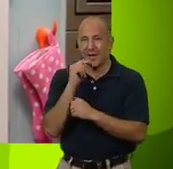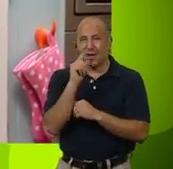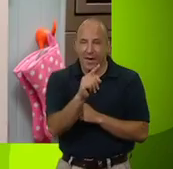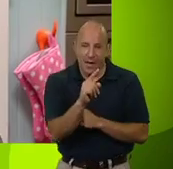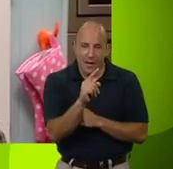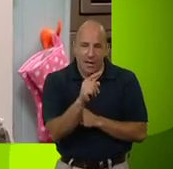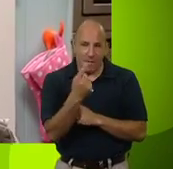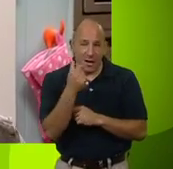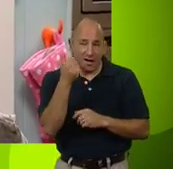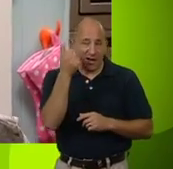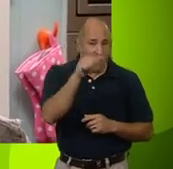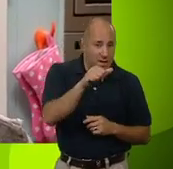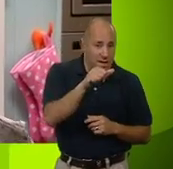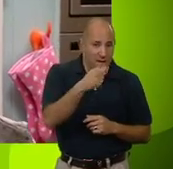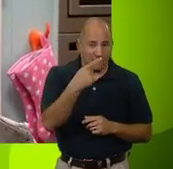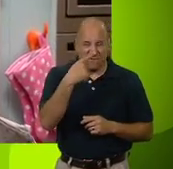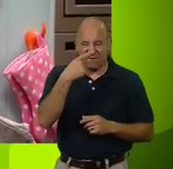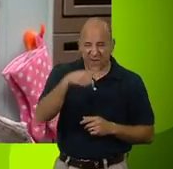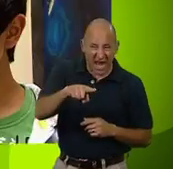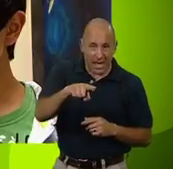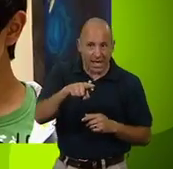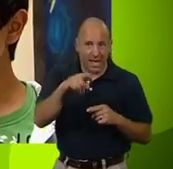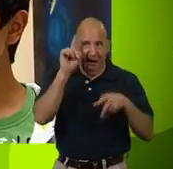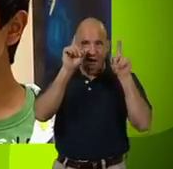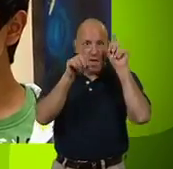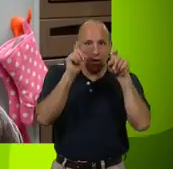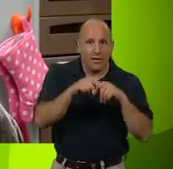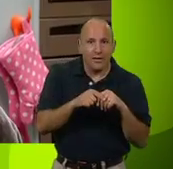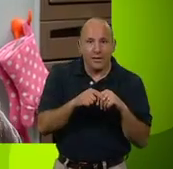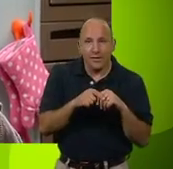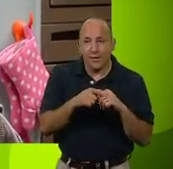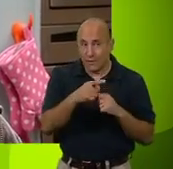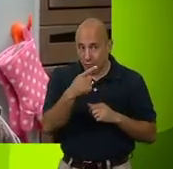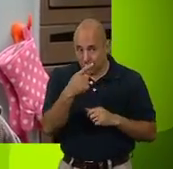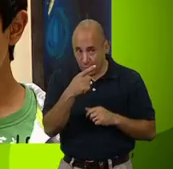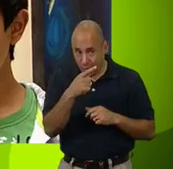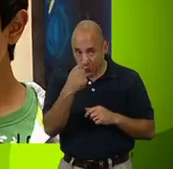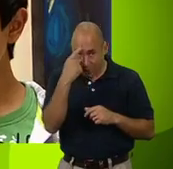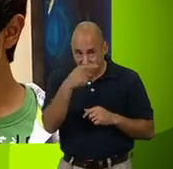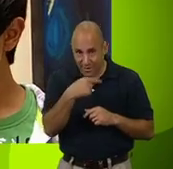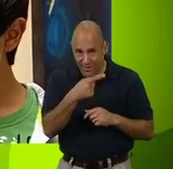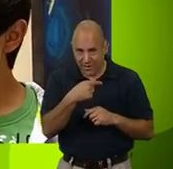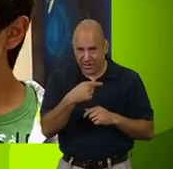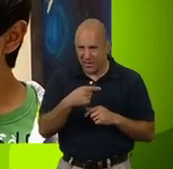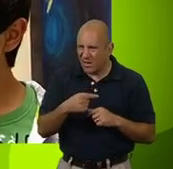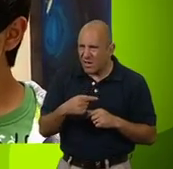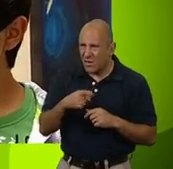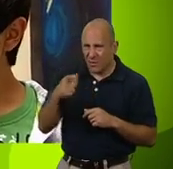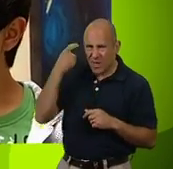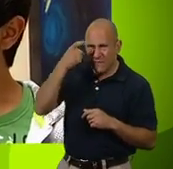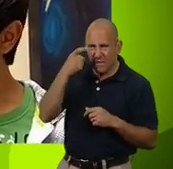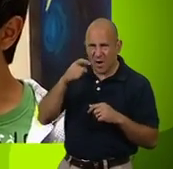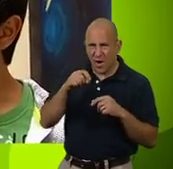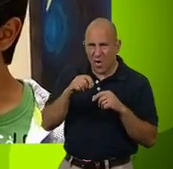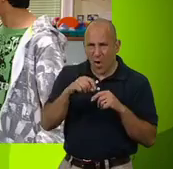Unless somebody smart can fake an encounter. Are you thinking what I'm thinking, Ben? I don't know. Were you thinking of